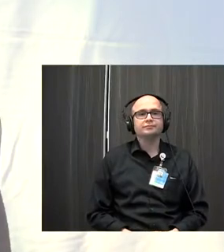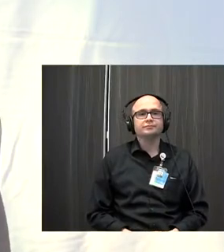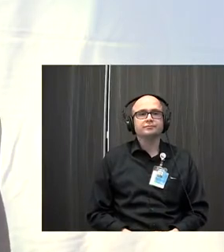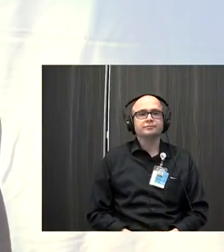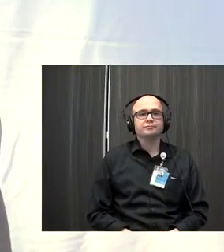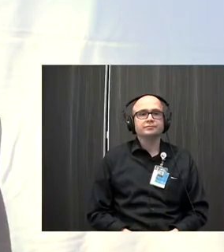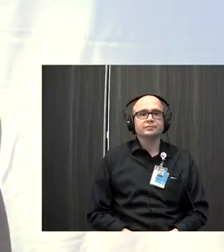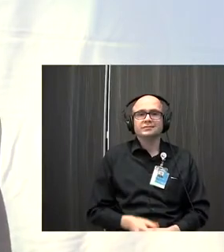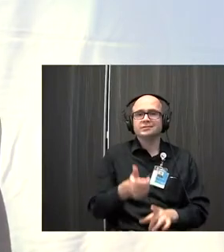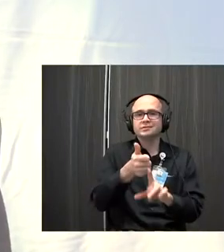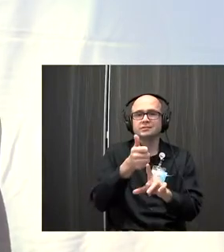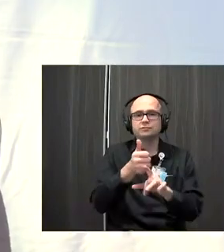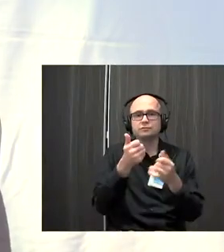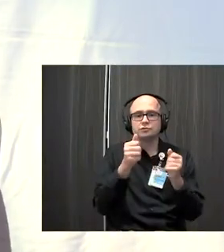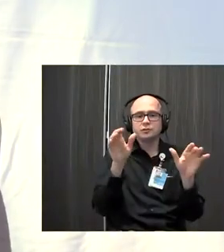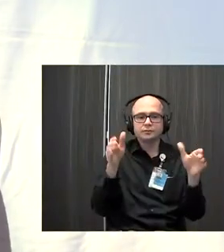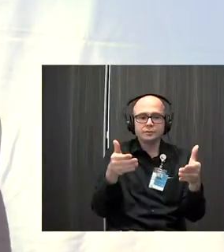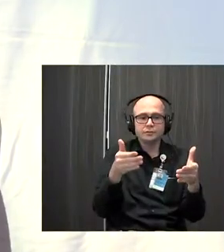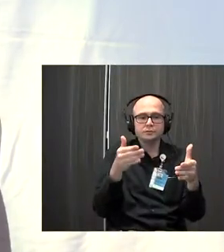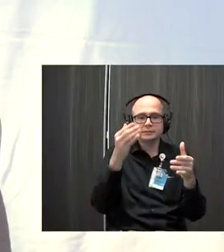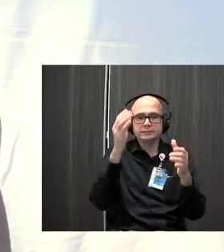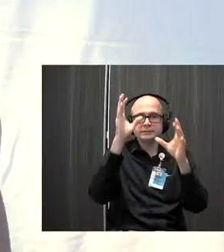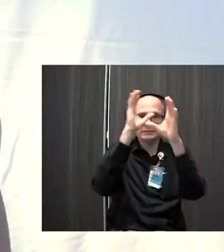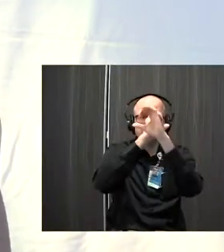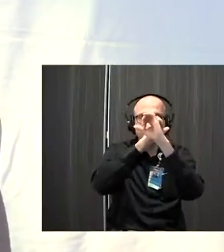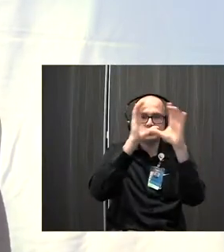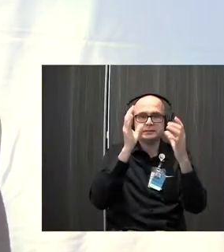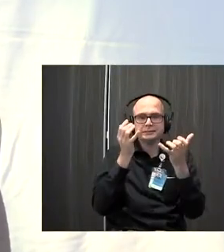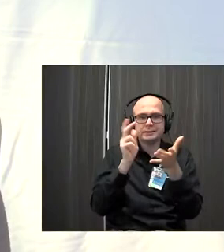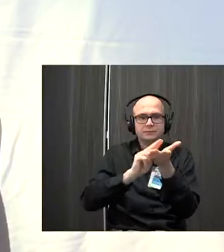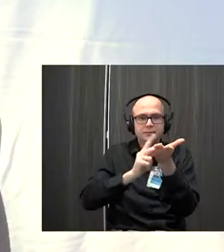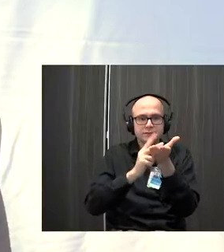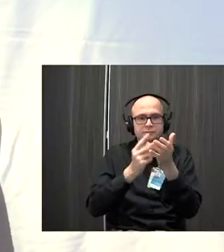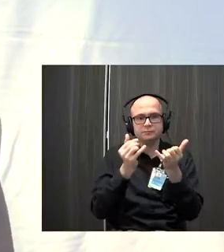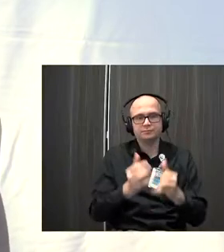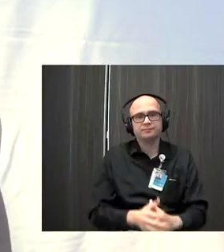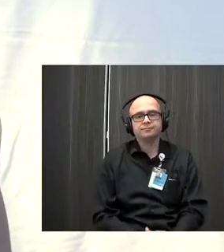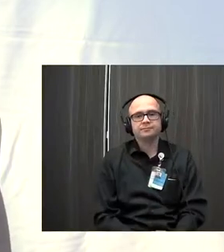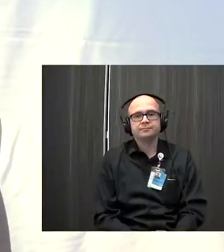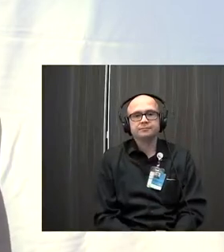Just really try and focus and imagine as if you are in your kitchen right now.